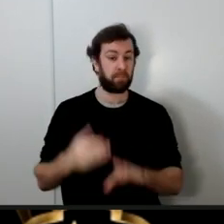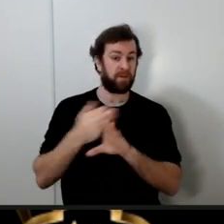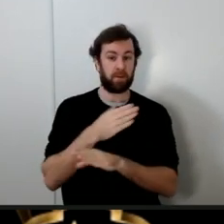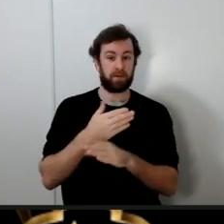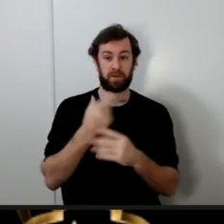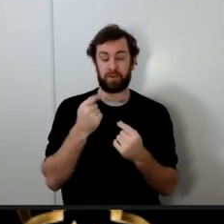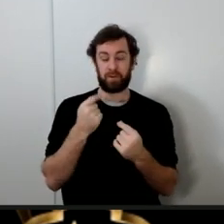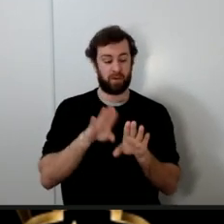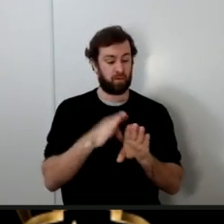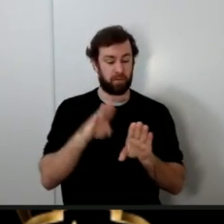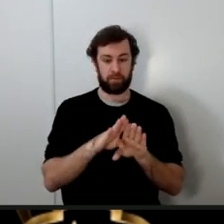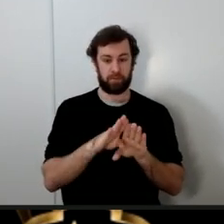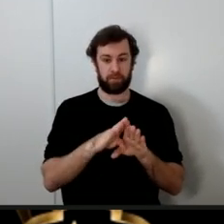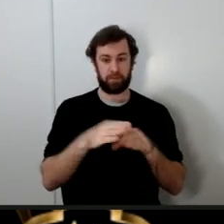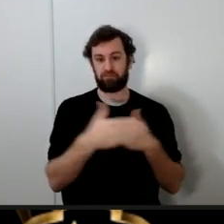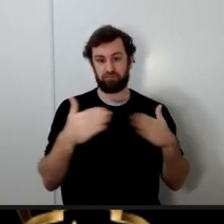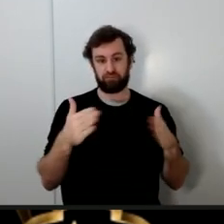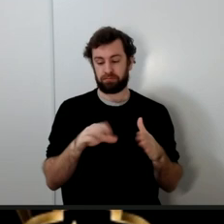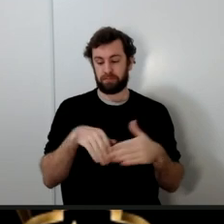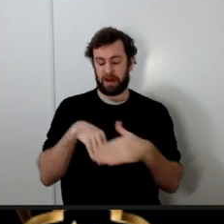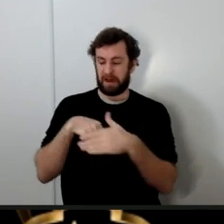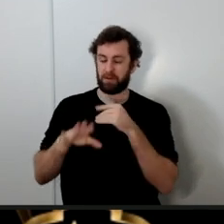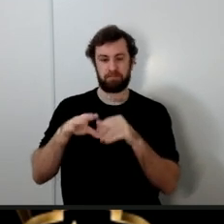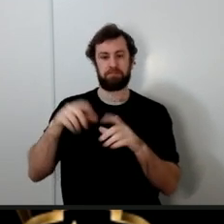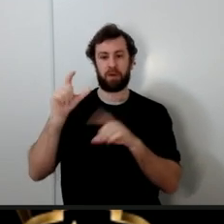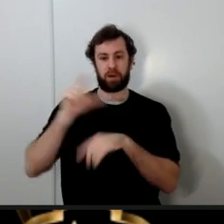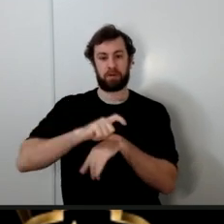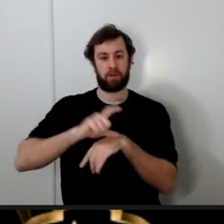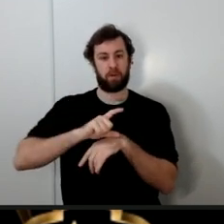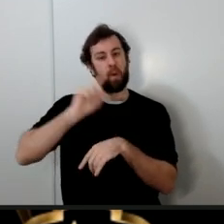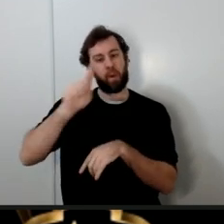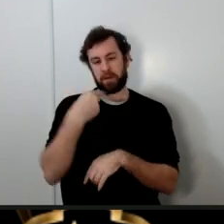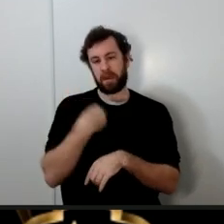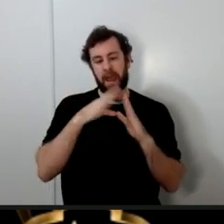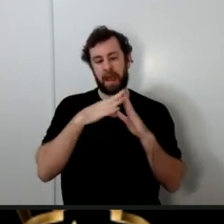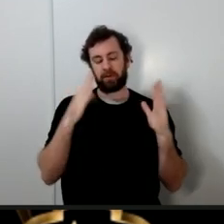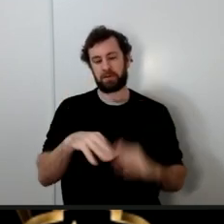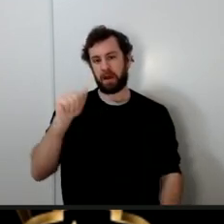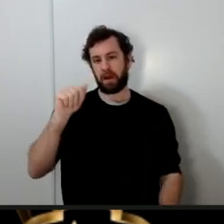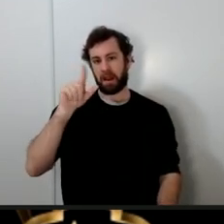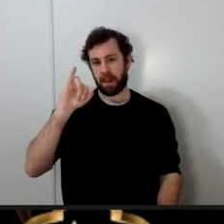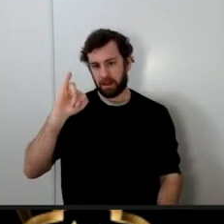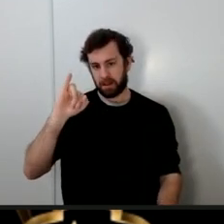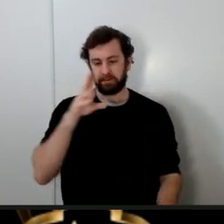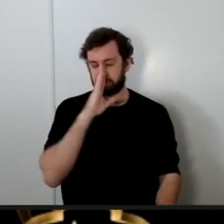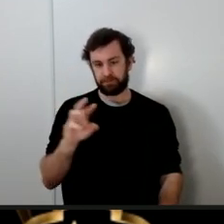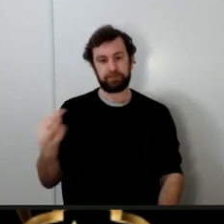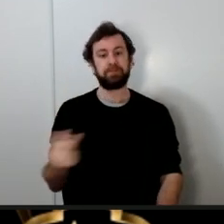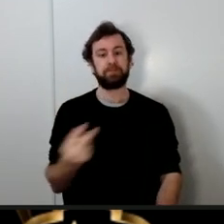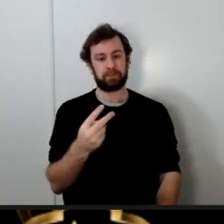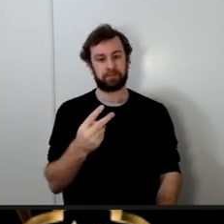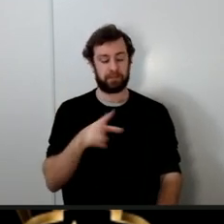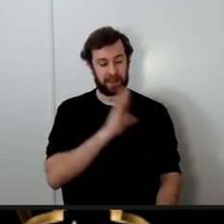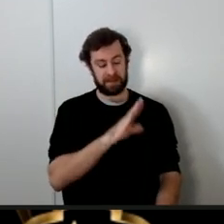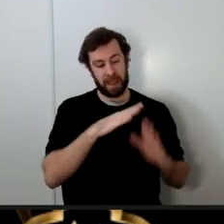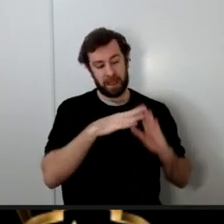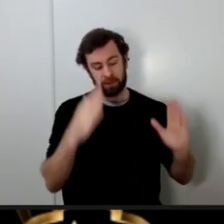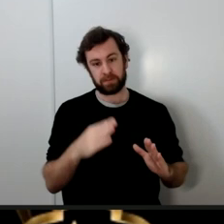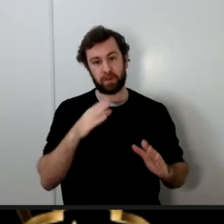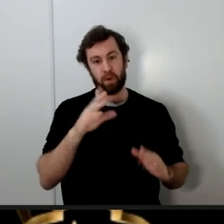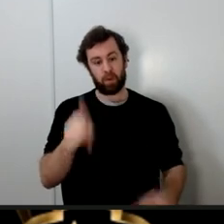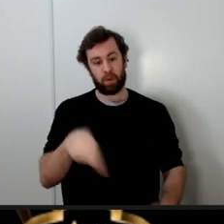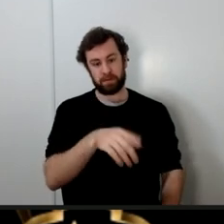mosque Allah banned that except the house of Ali Allah subhanahu wa ta'ala stated the household of Imam Ali Imam Ali can